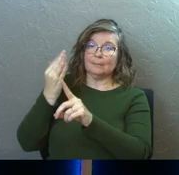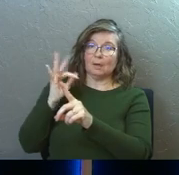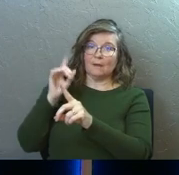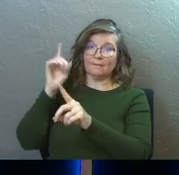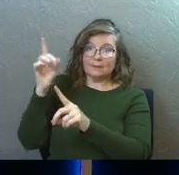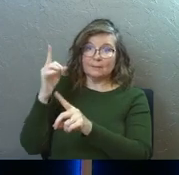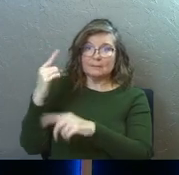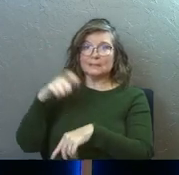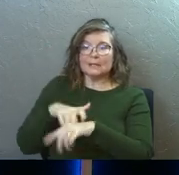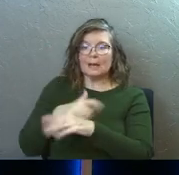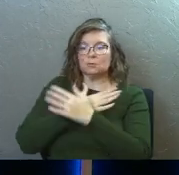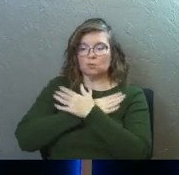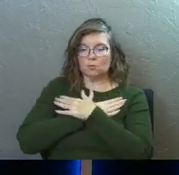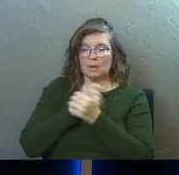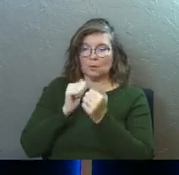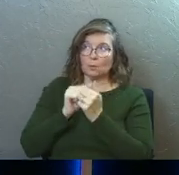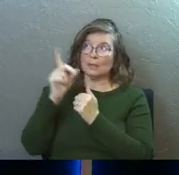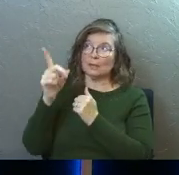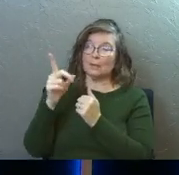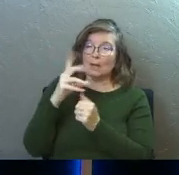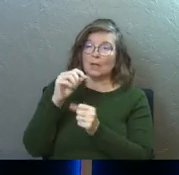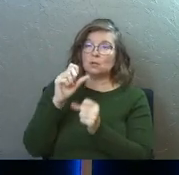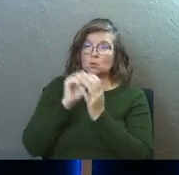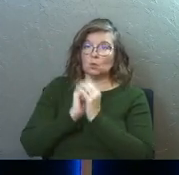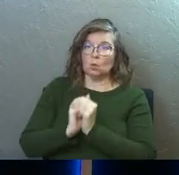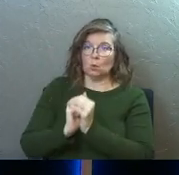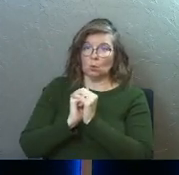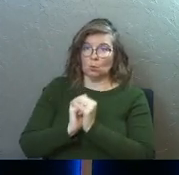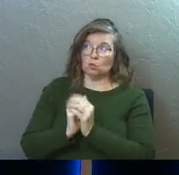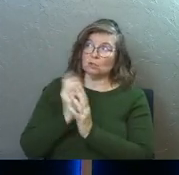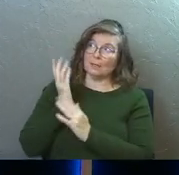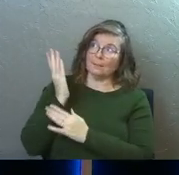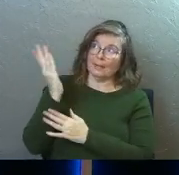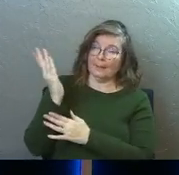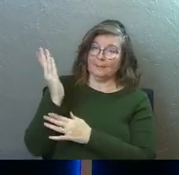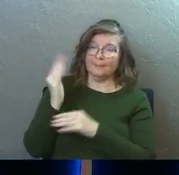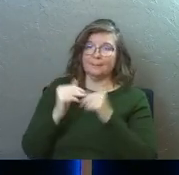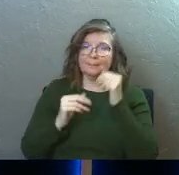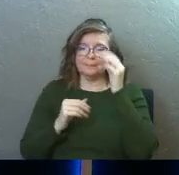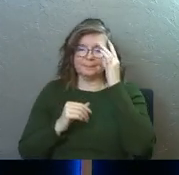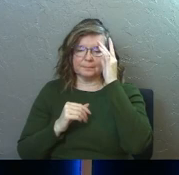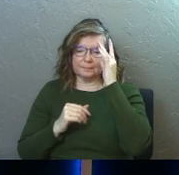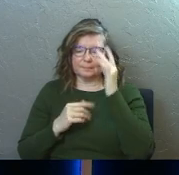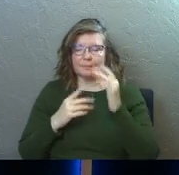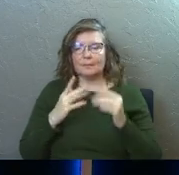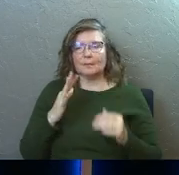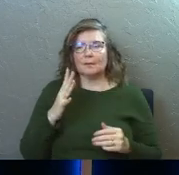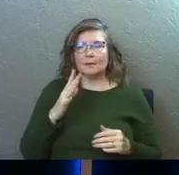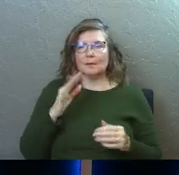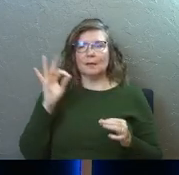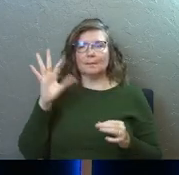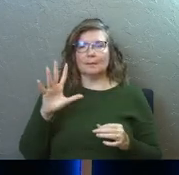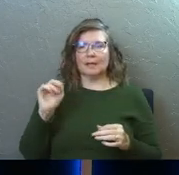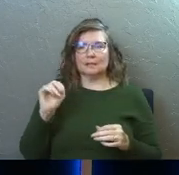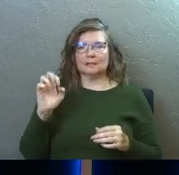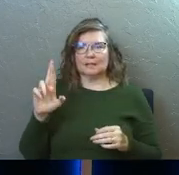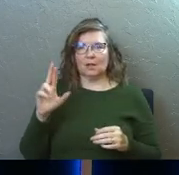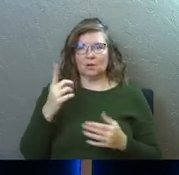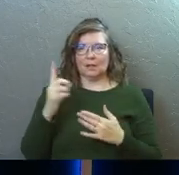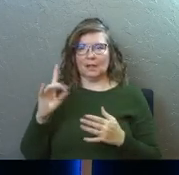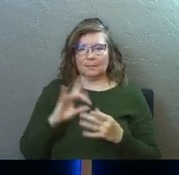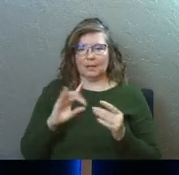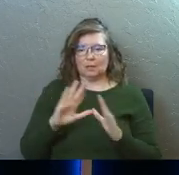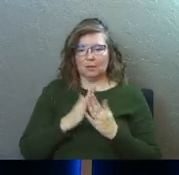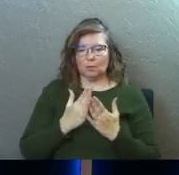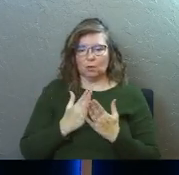of him. It is a time to rest in him and to worship him. There's, Pastor Tanner last week mentioned a